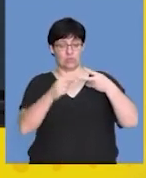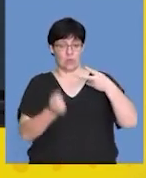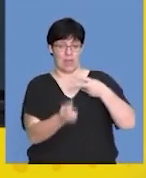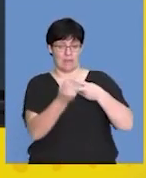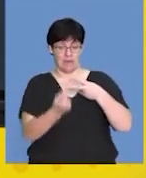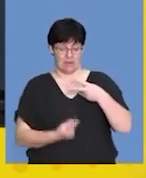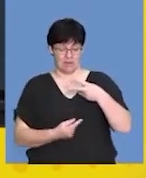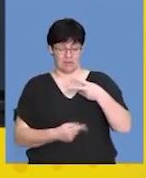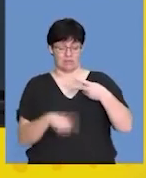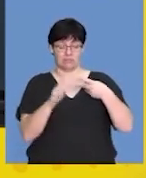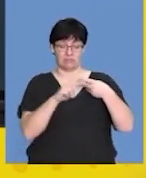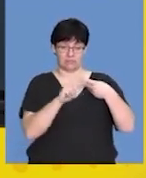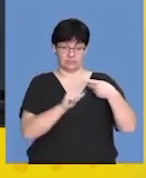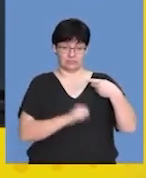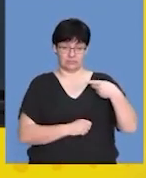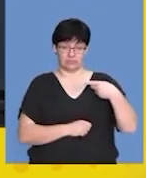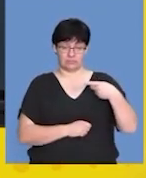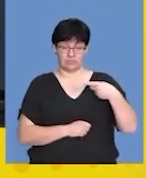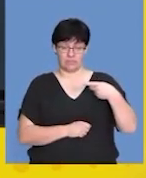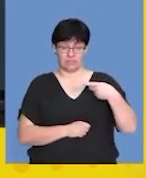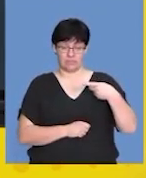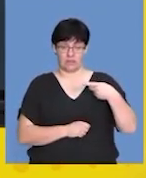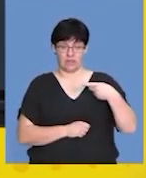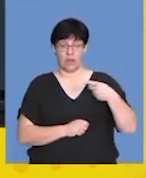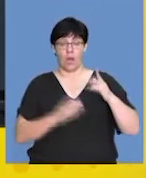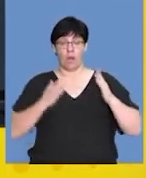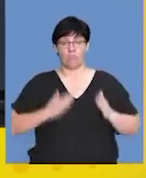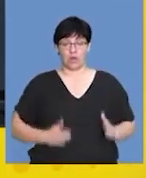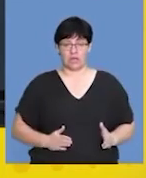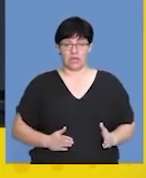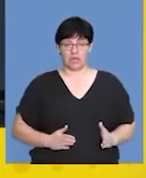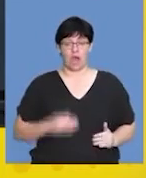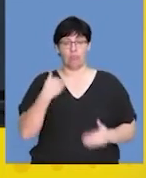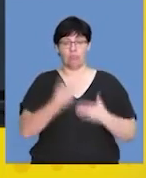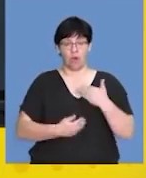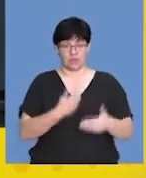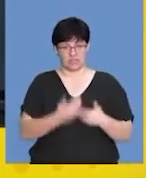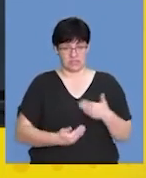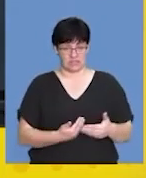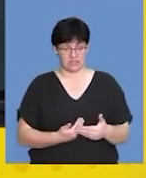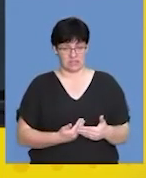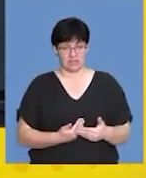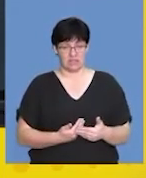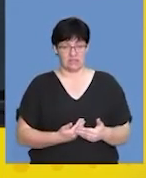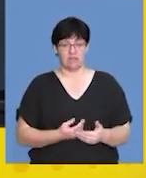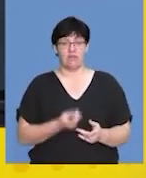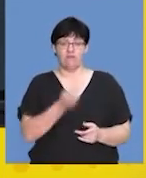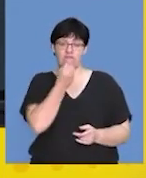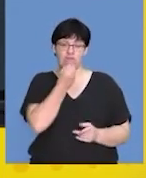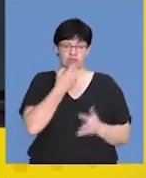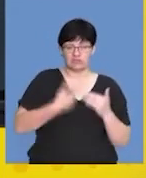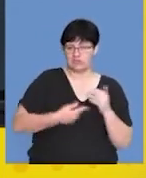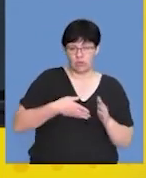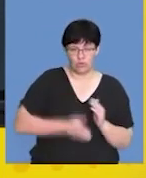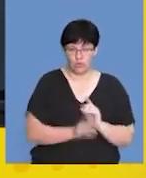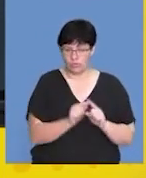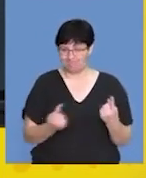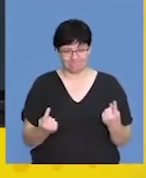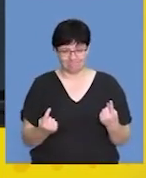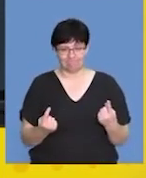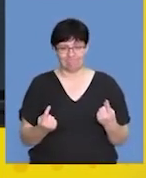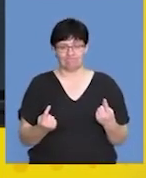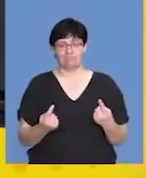that's going to happen. You're going to essentially not allow the body to be able to process metabolic reactions. And one